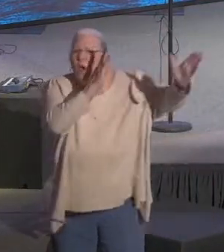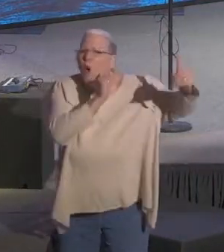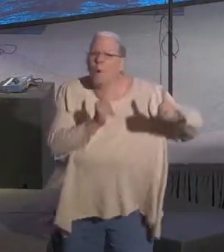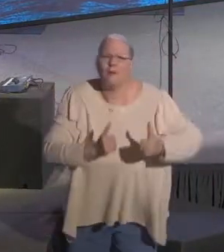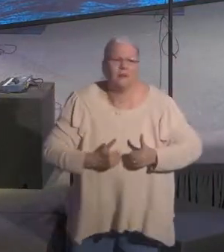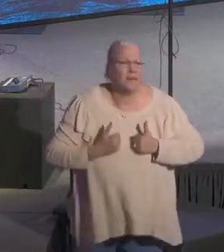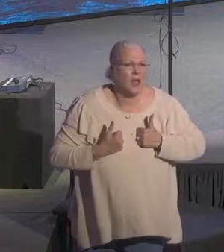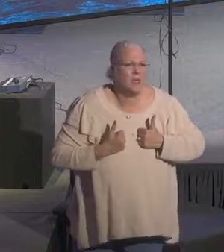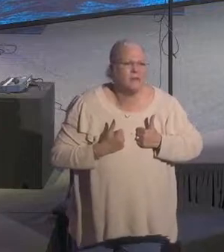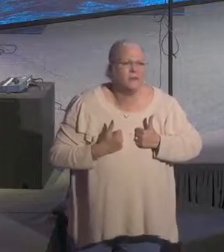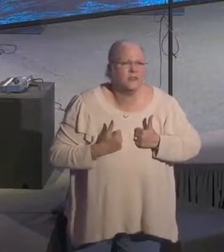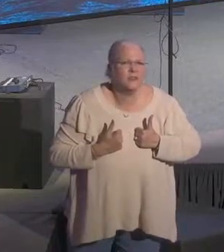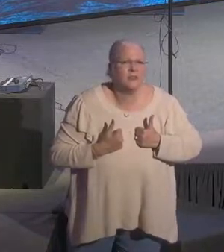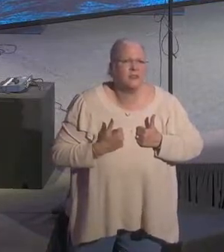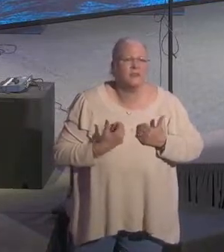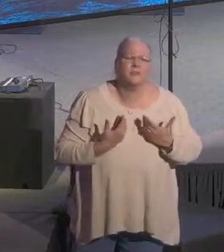life